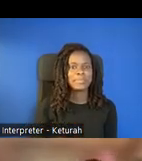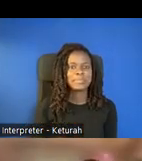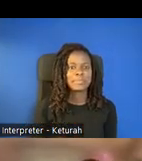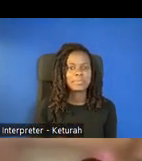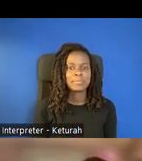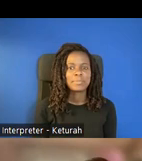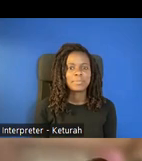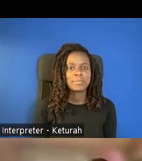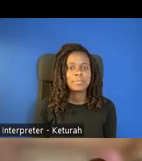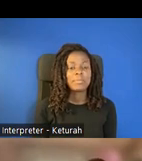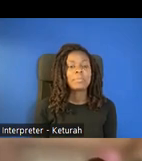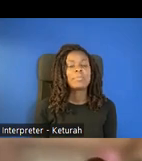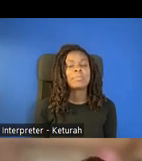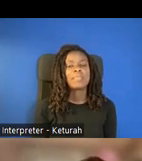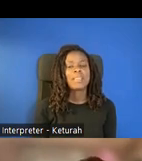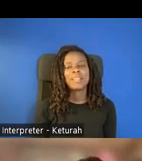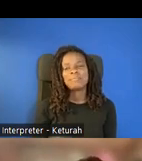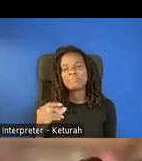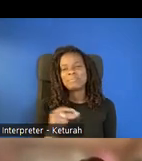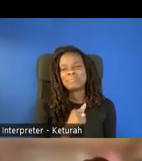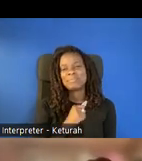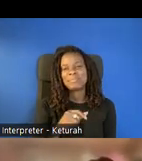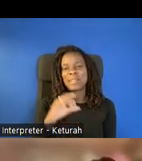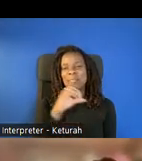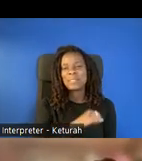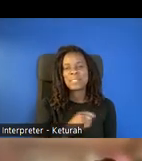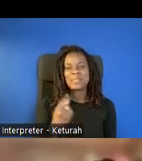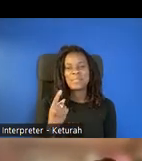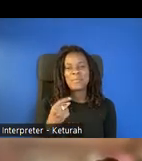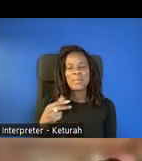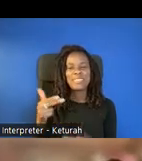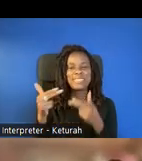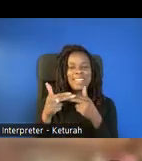Oh, look at that. I had one more little technology thing. Okay.